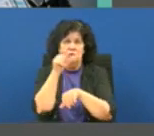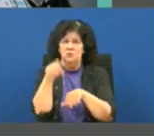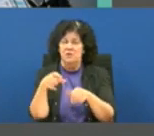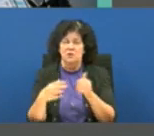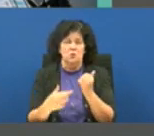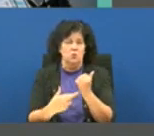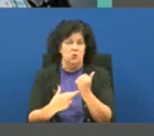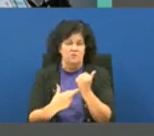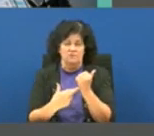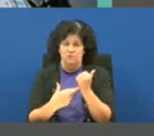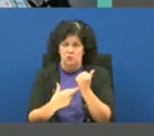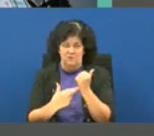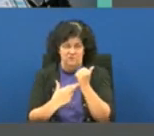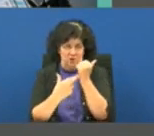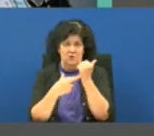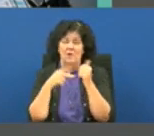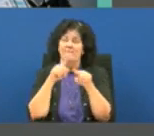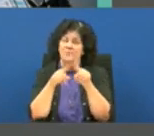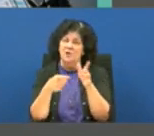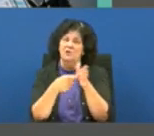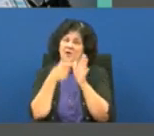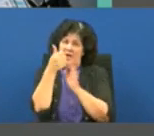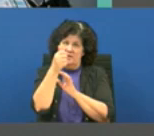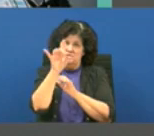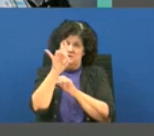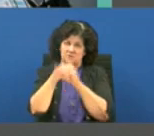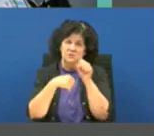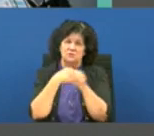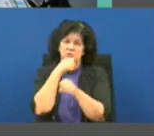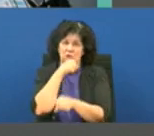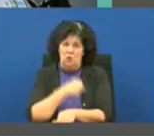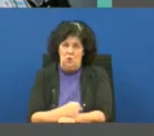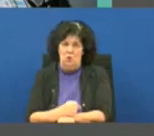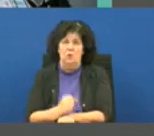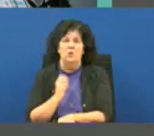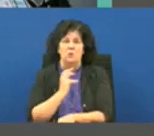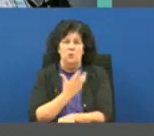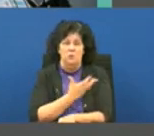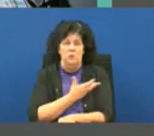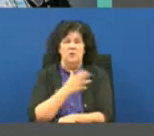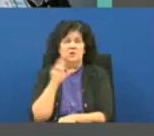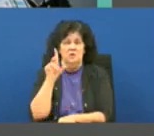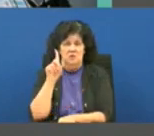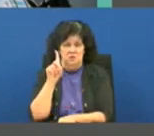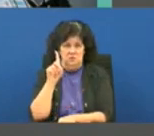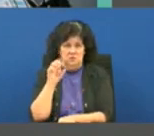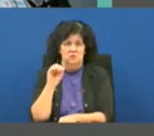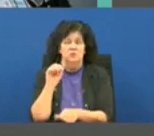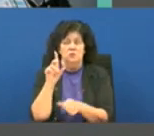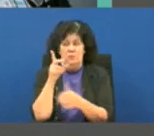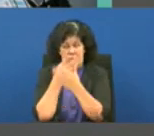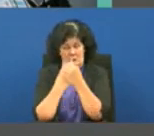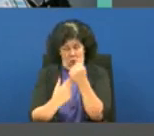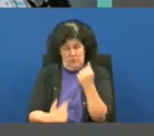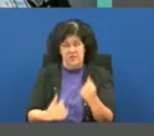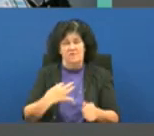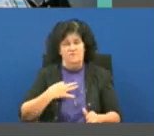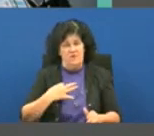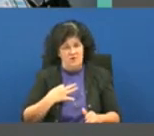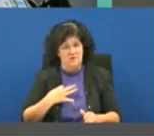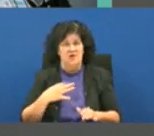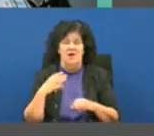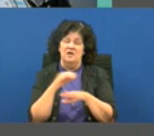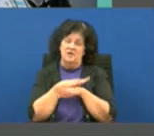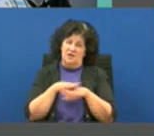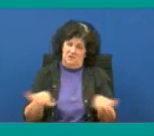only criteria is you have to be 18 years of age and older we still do involuntary and voluntary admissions at the facility next